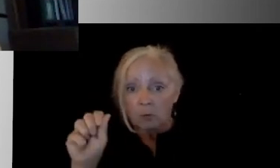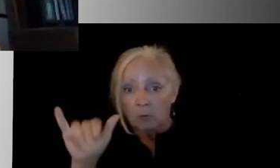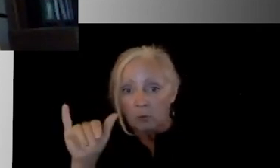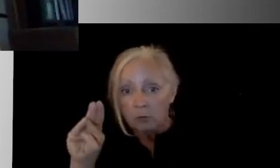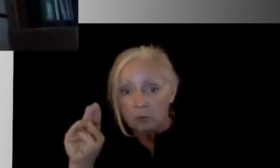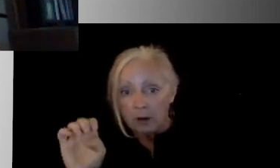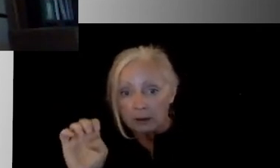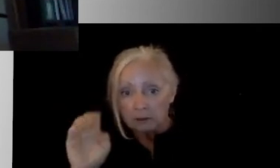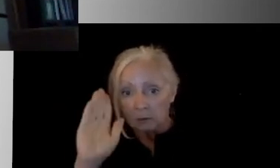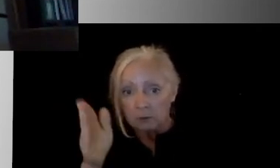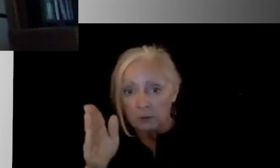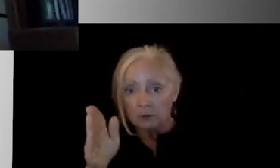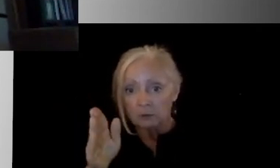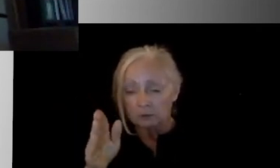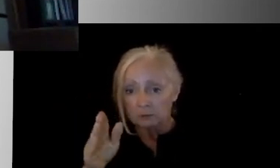testing prior to school starting.